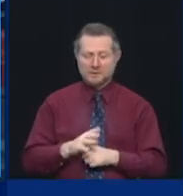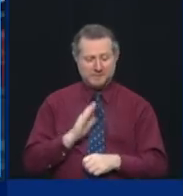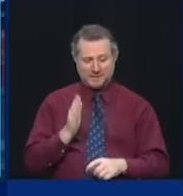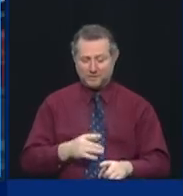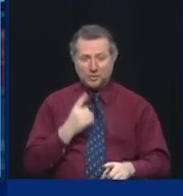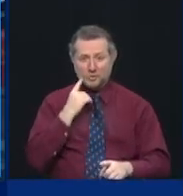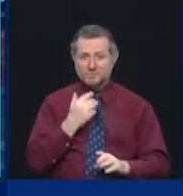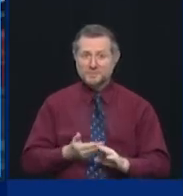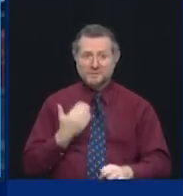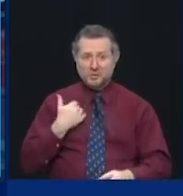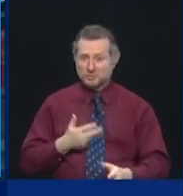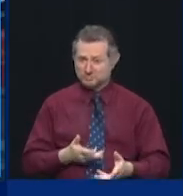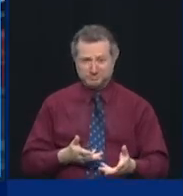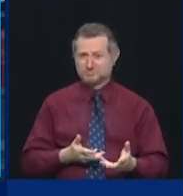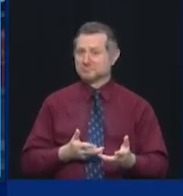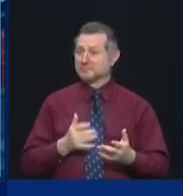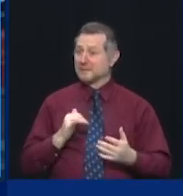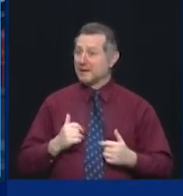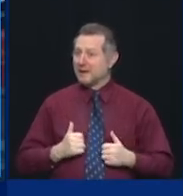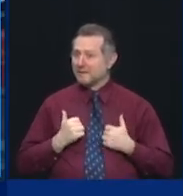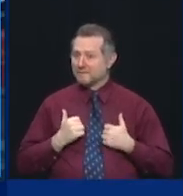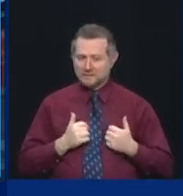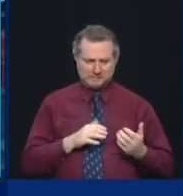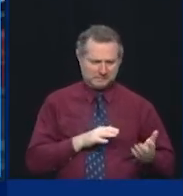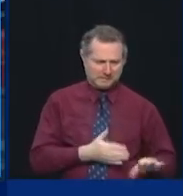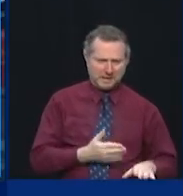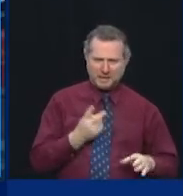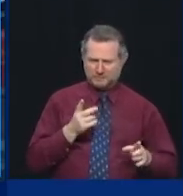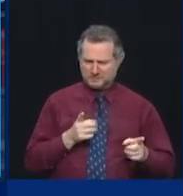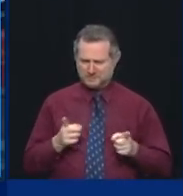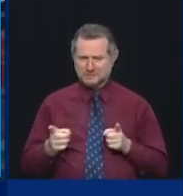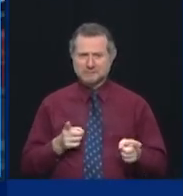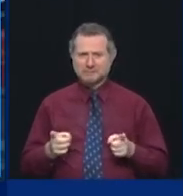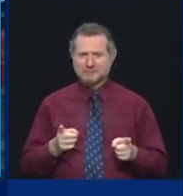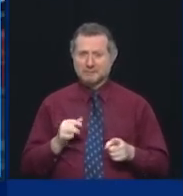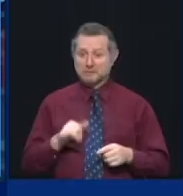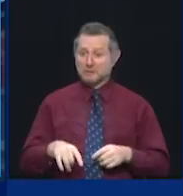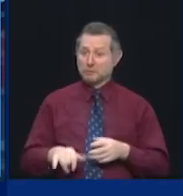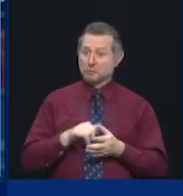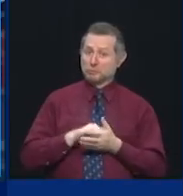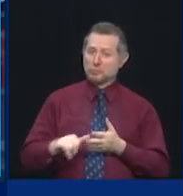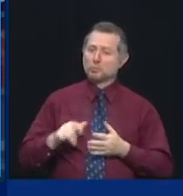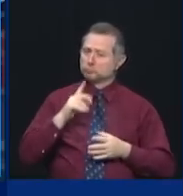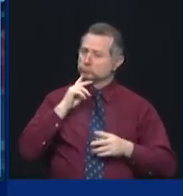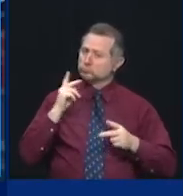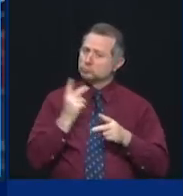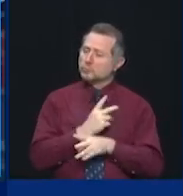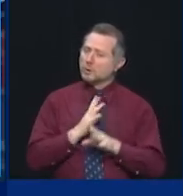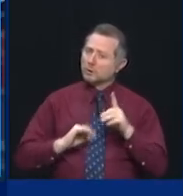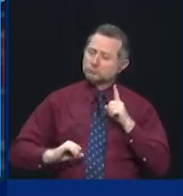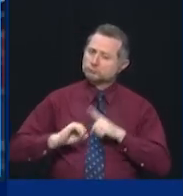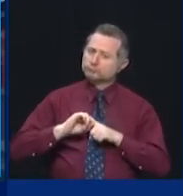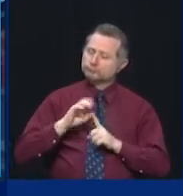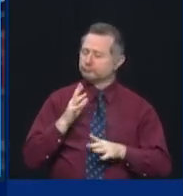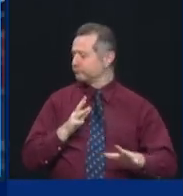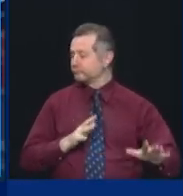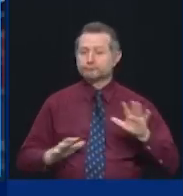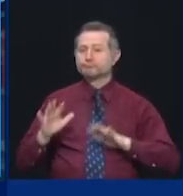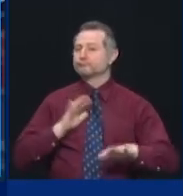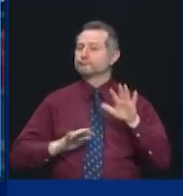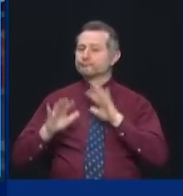of life and death. It hit here hardest and first. We were on our own.